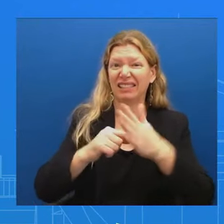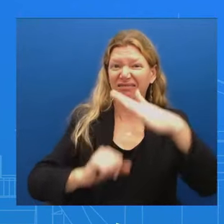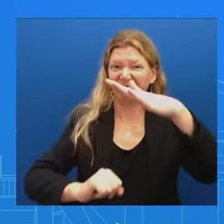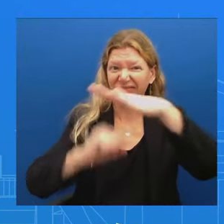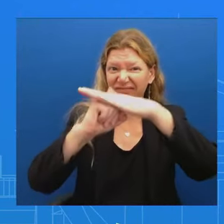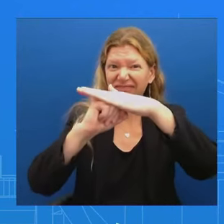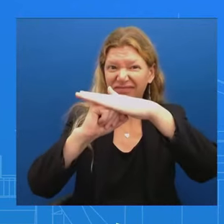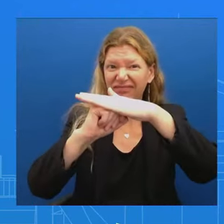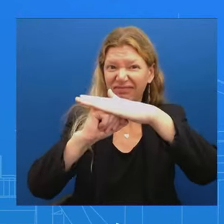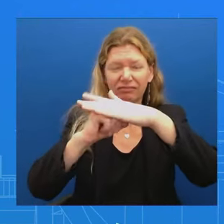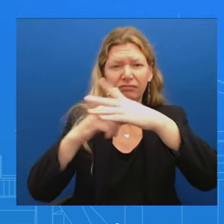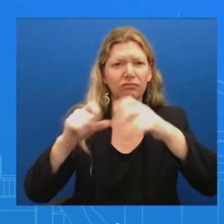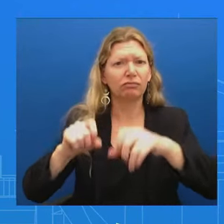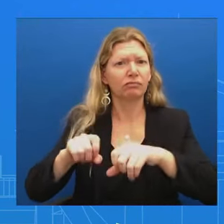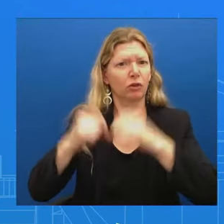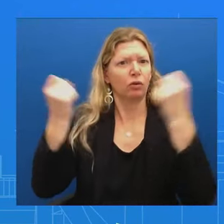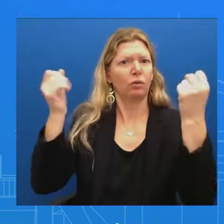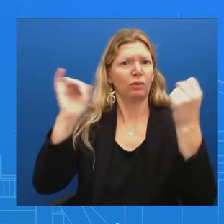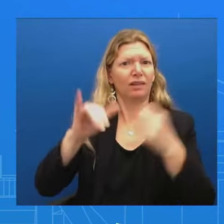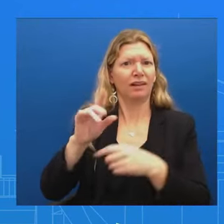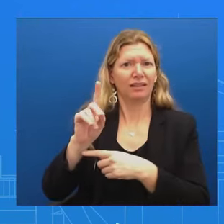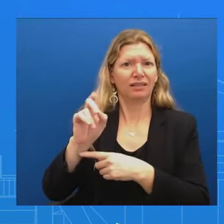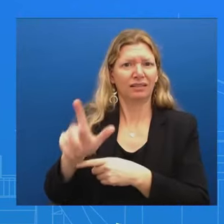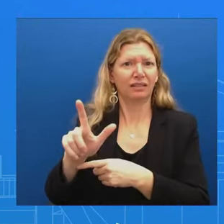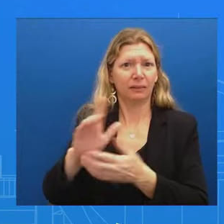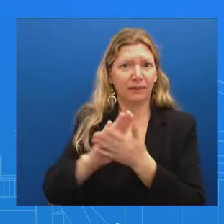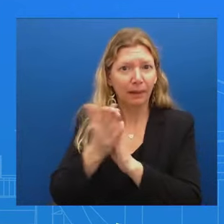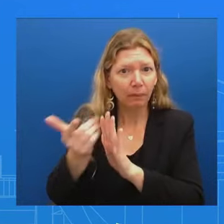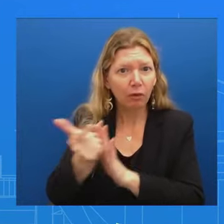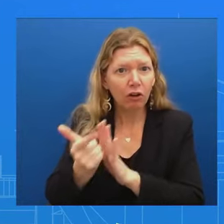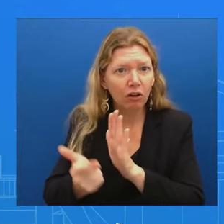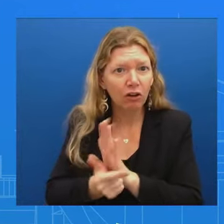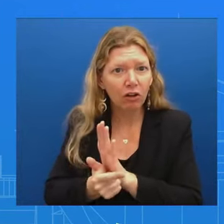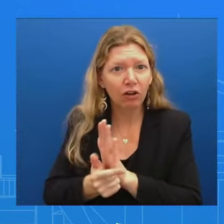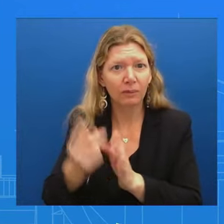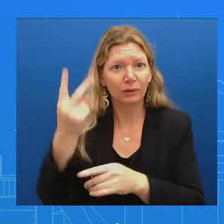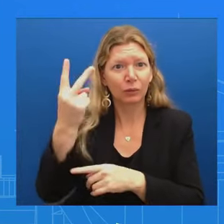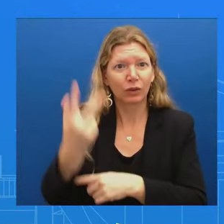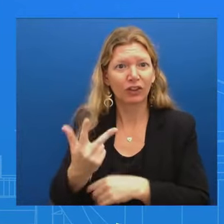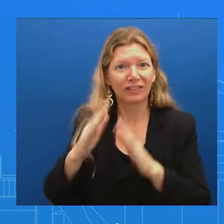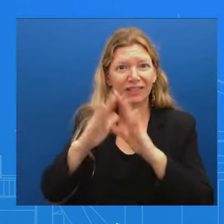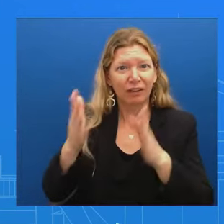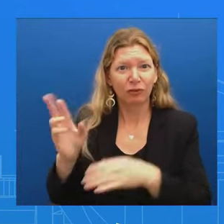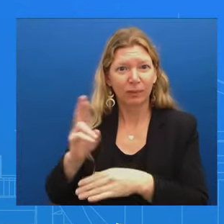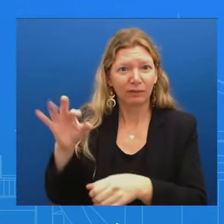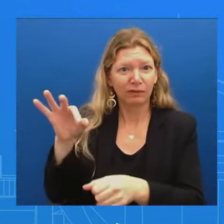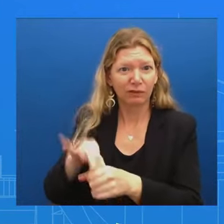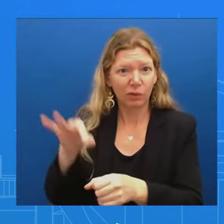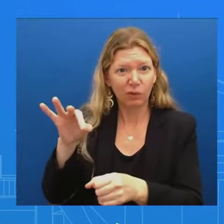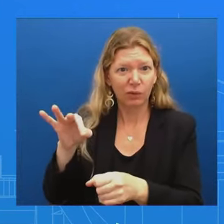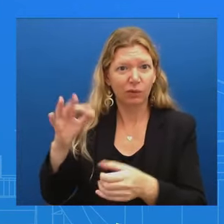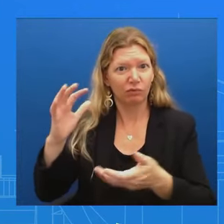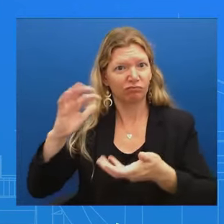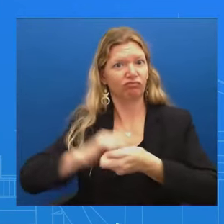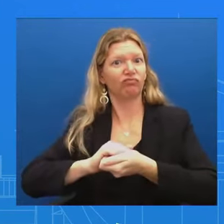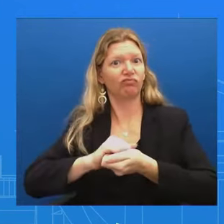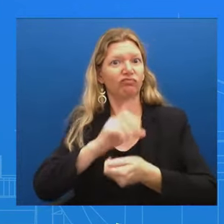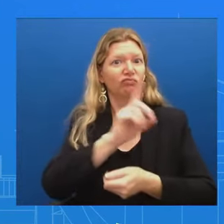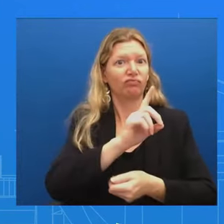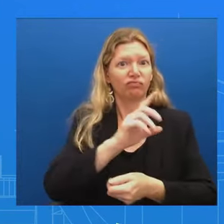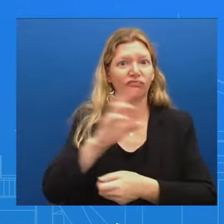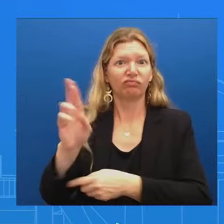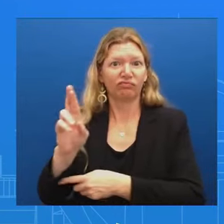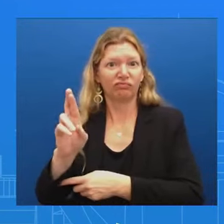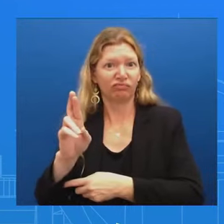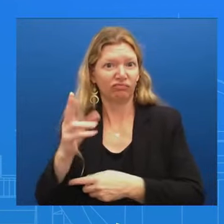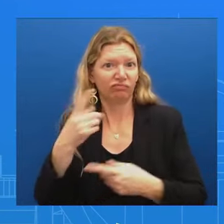In the Senate And that was the deal That he brokered Now Congress needs to get there To get this done How does he need A negotiating team That he wants Involved in